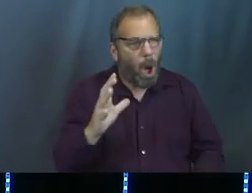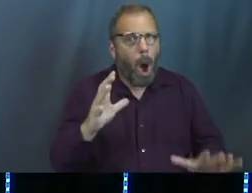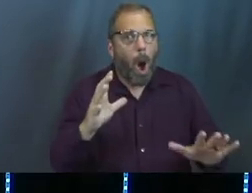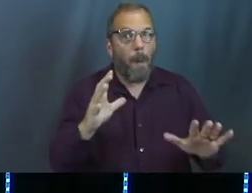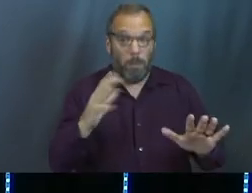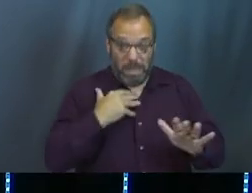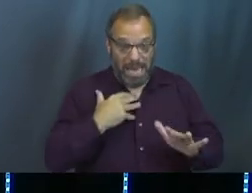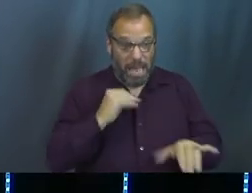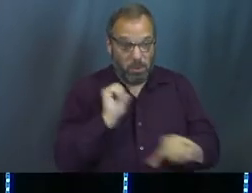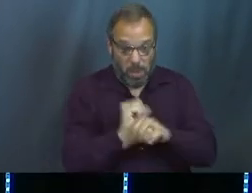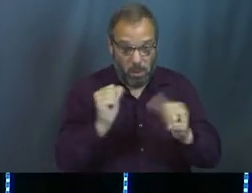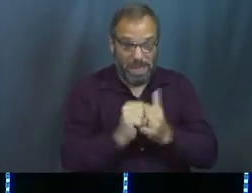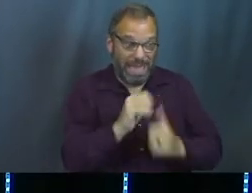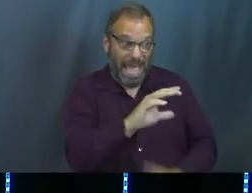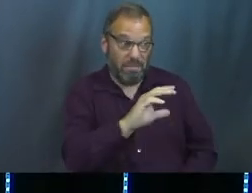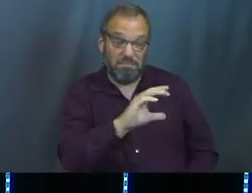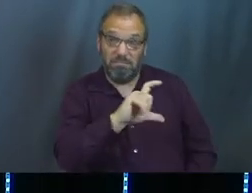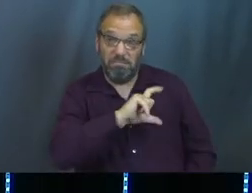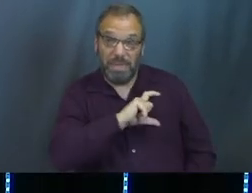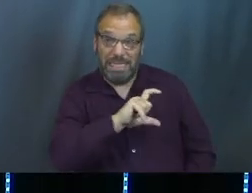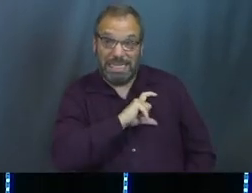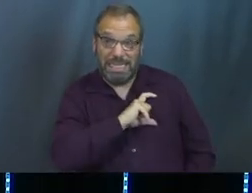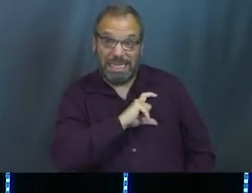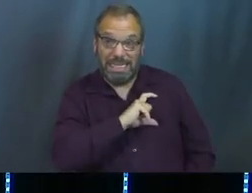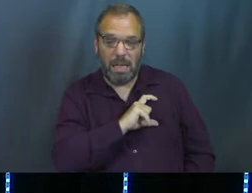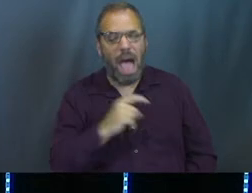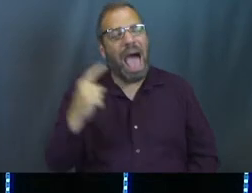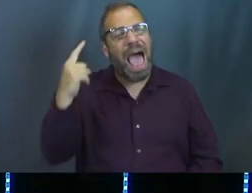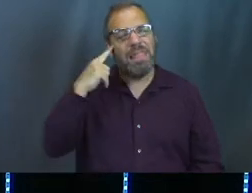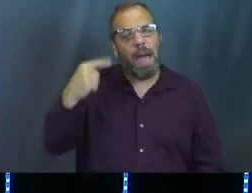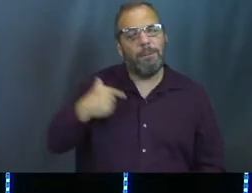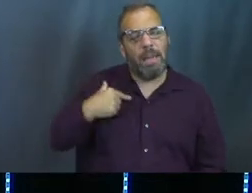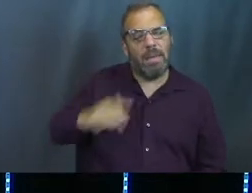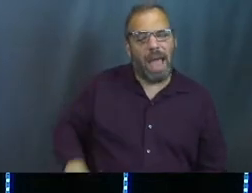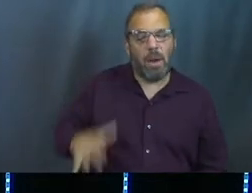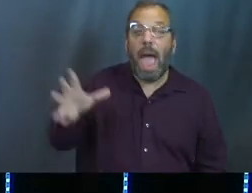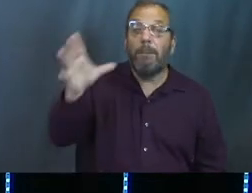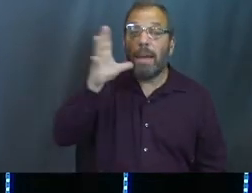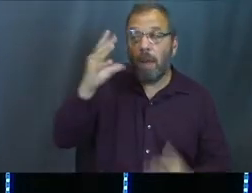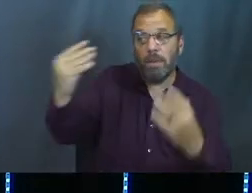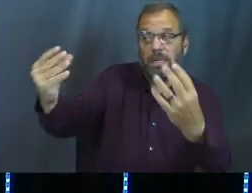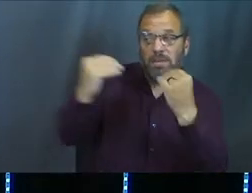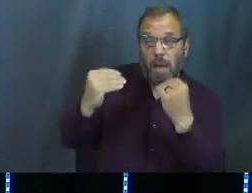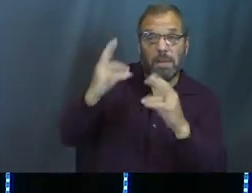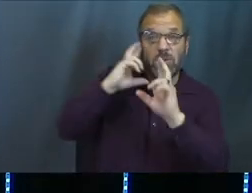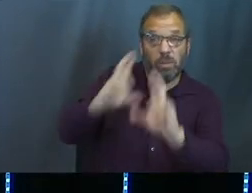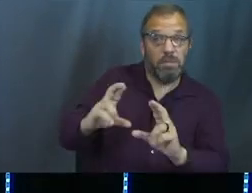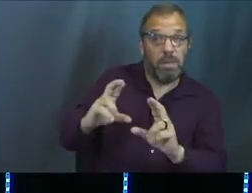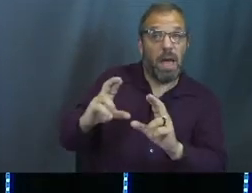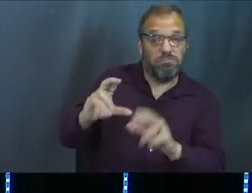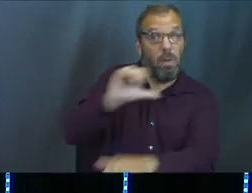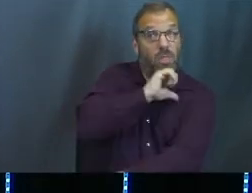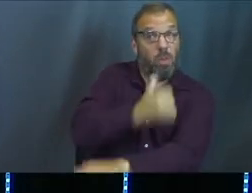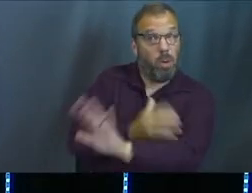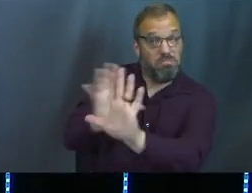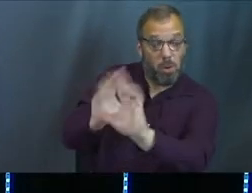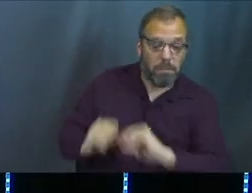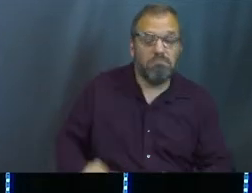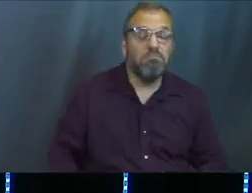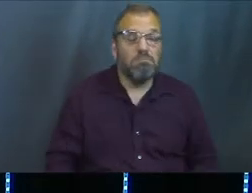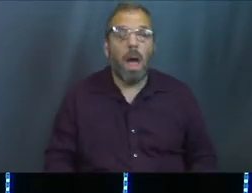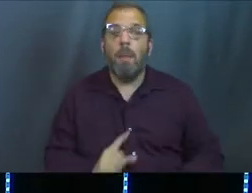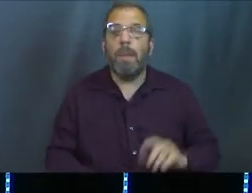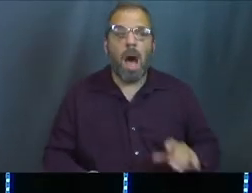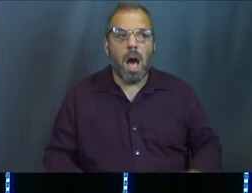I'll be real. When I was dealing with the MP, I like to think that I grew up, and my mom taught me how to be somewhat respectful, you know, to authority, all that stuff.